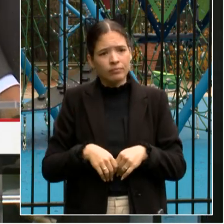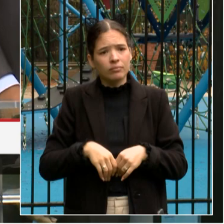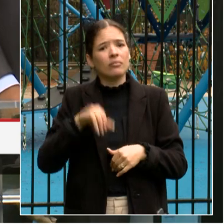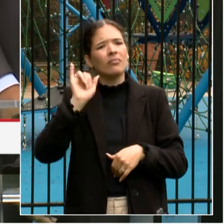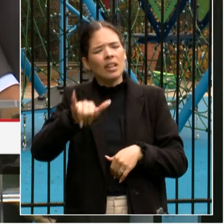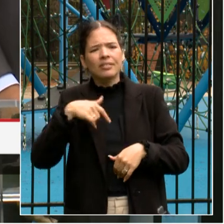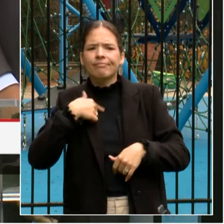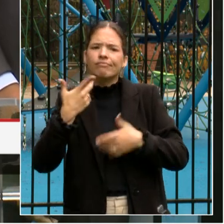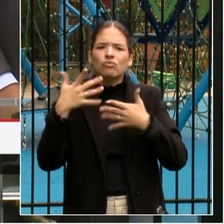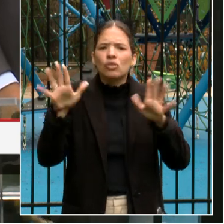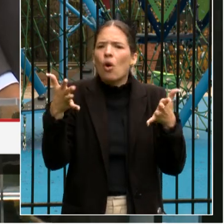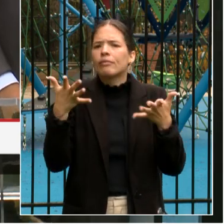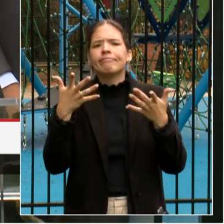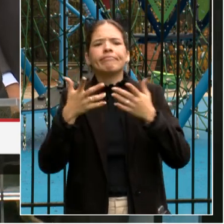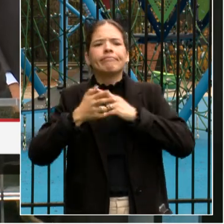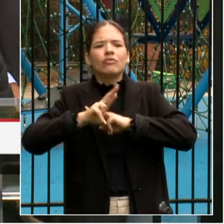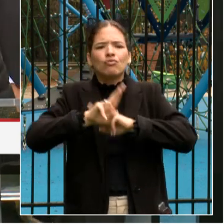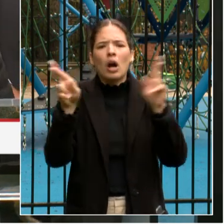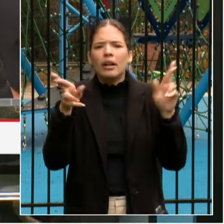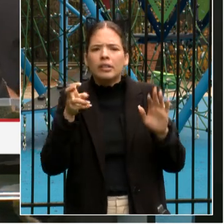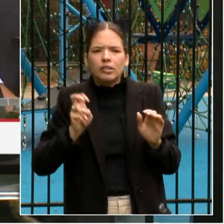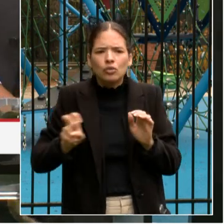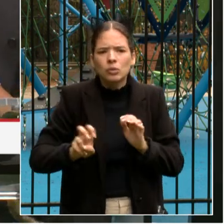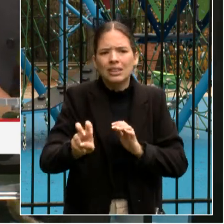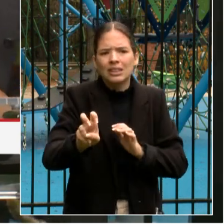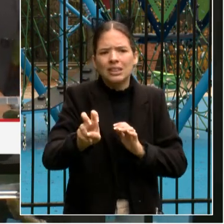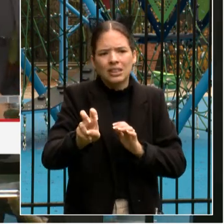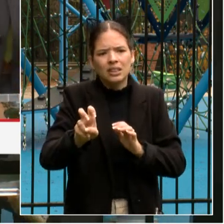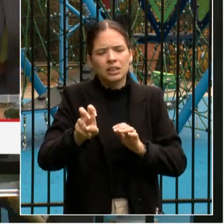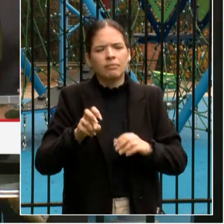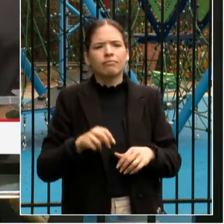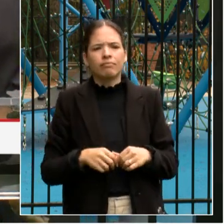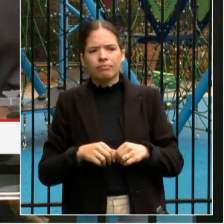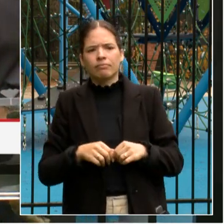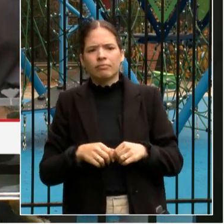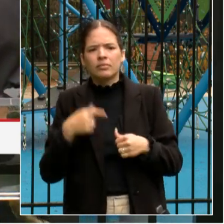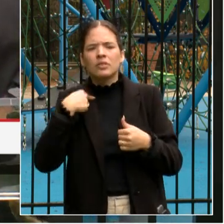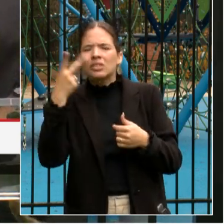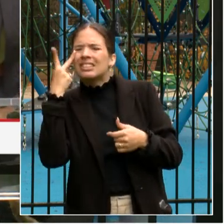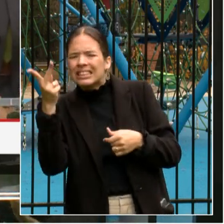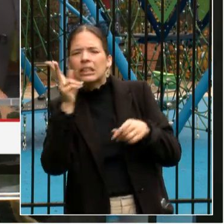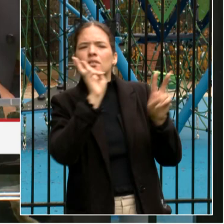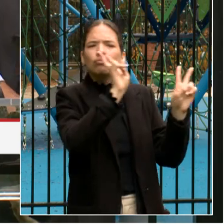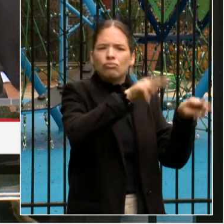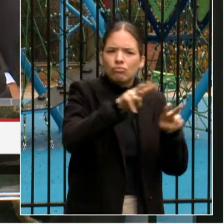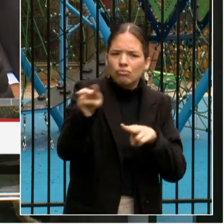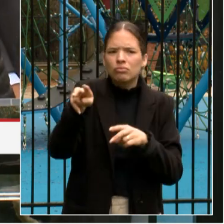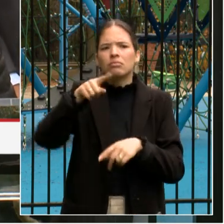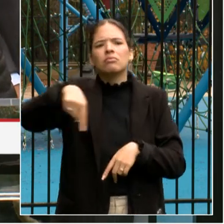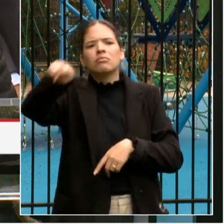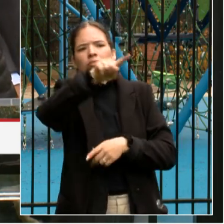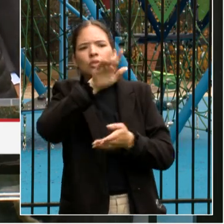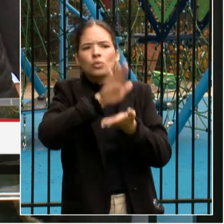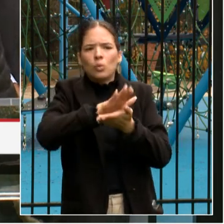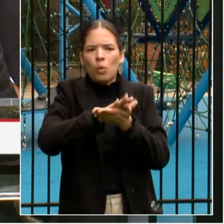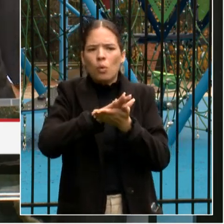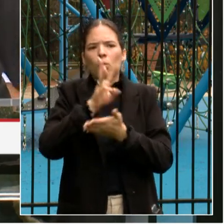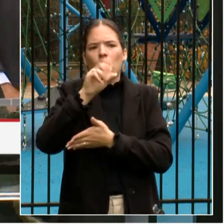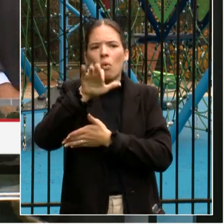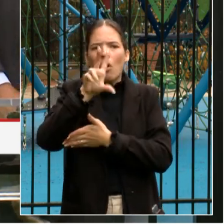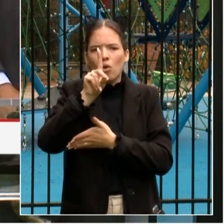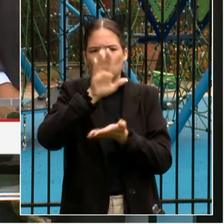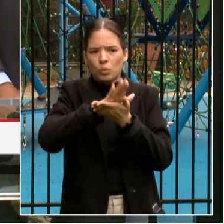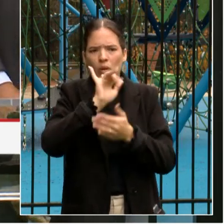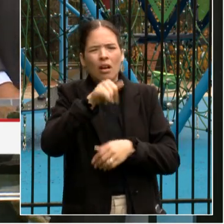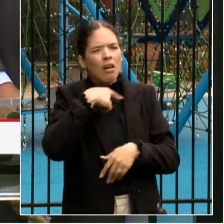my schools in Ward 3. And the idea is to identify any issues that exist that we can get